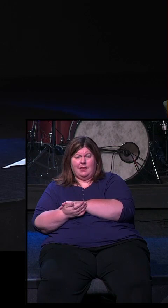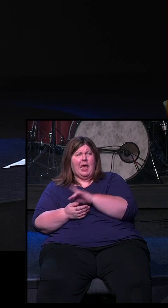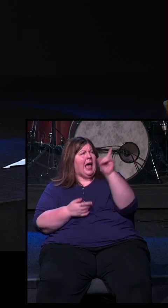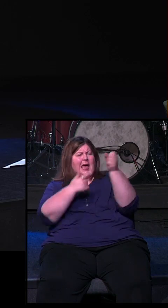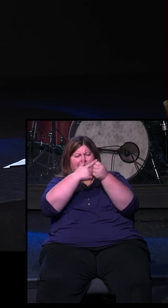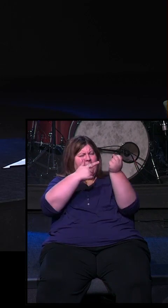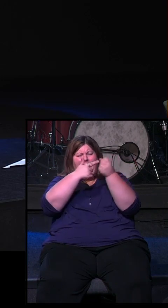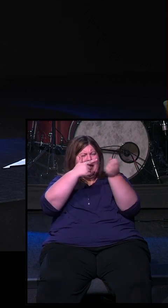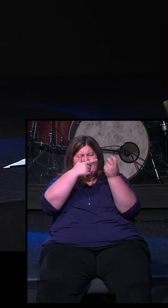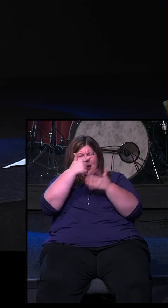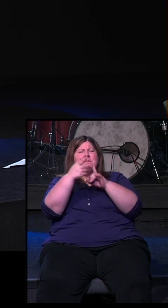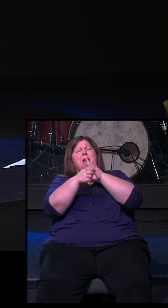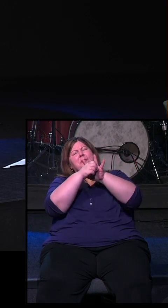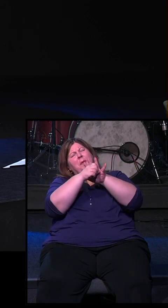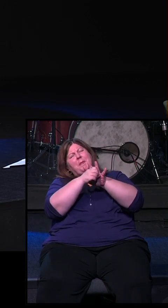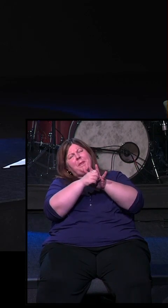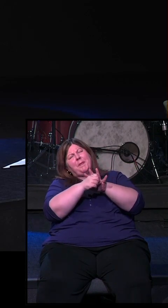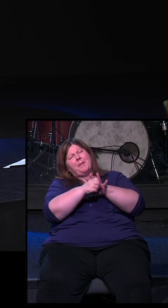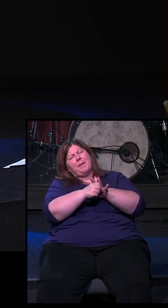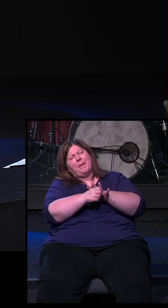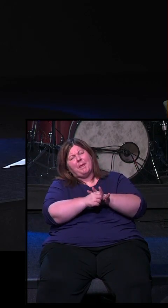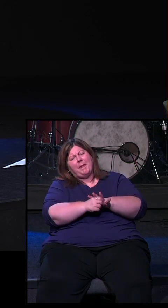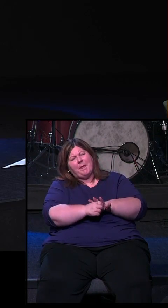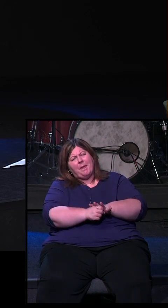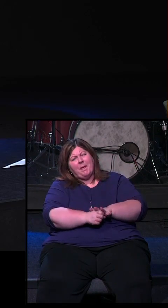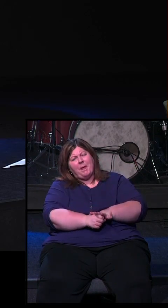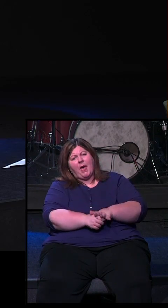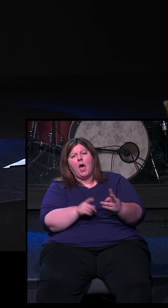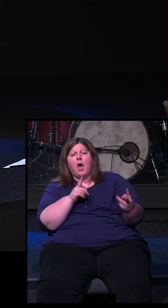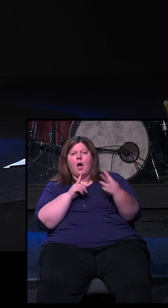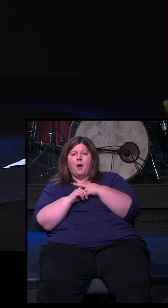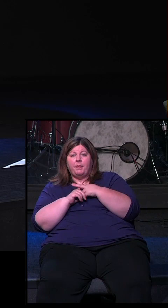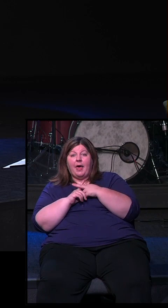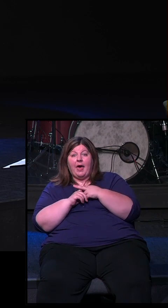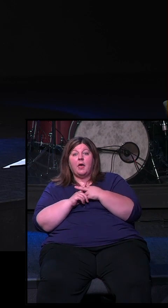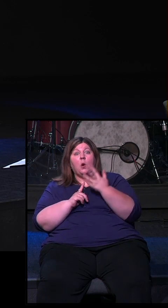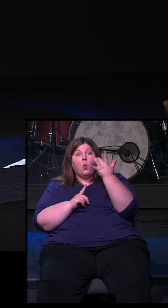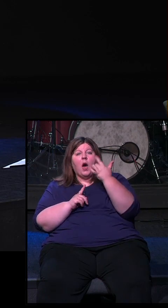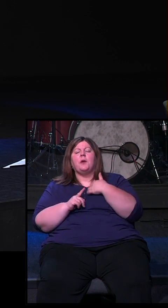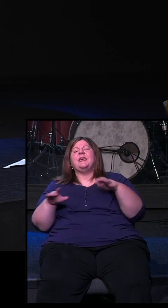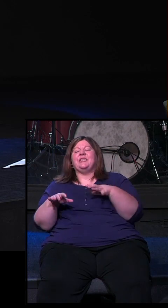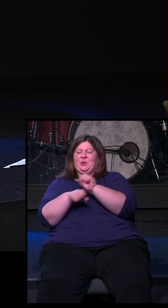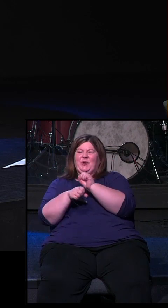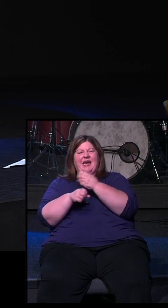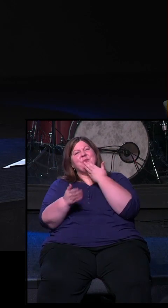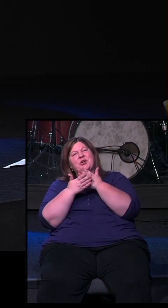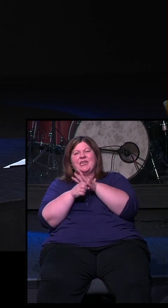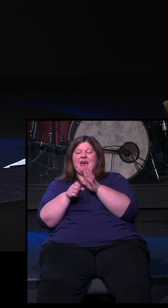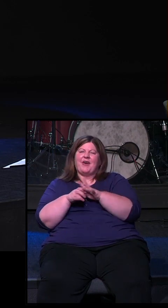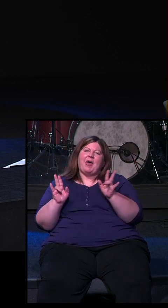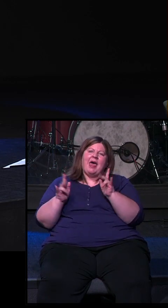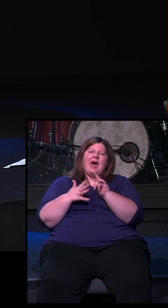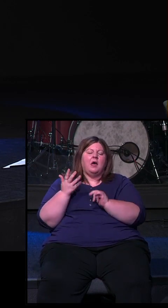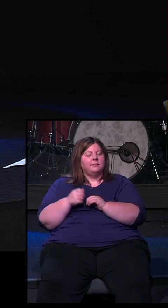promises that you find in Scripture are applied to us, not by our own merit, not by our own effort, not by our good behavior and the ways that we